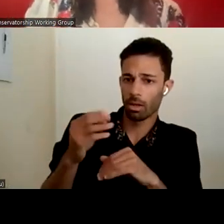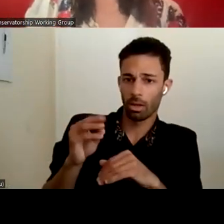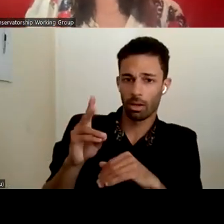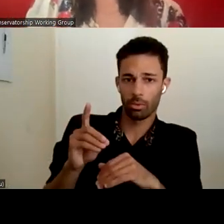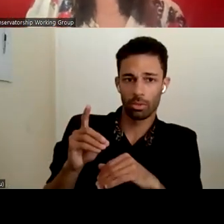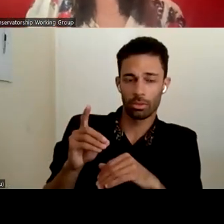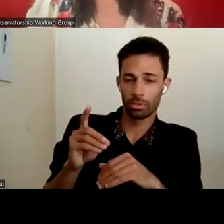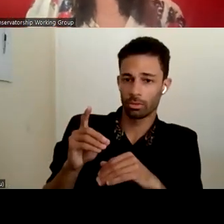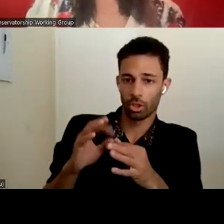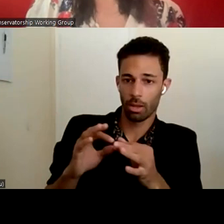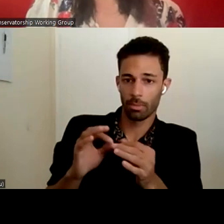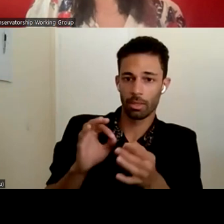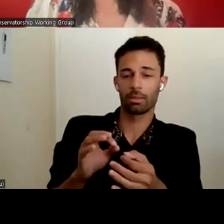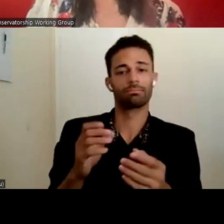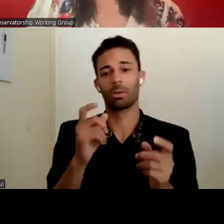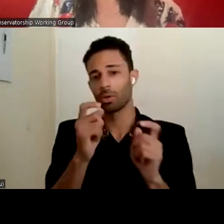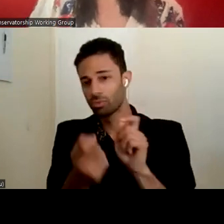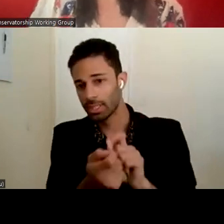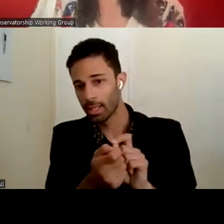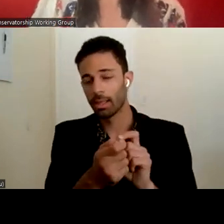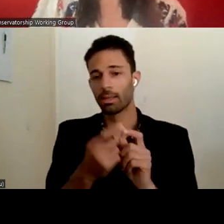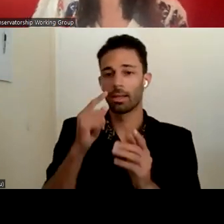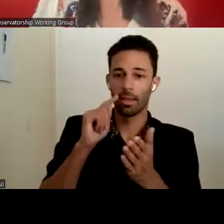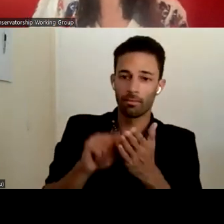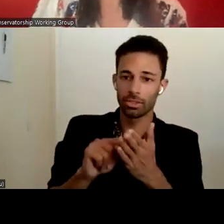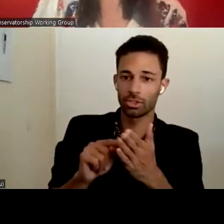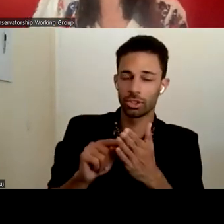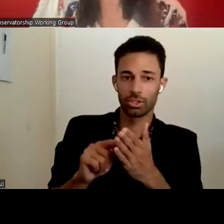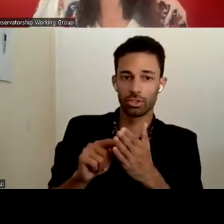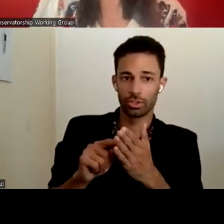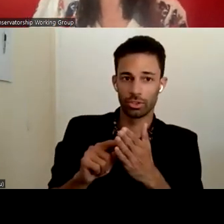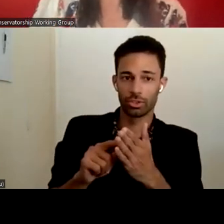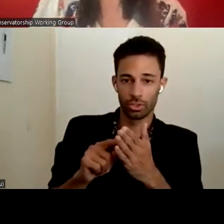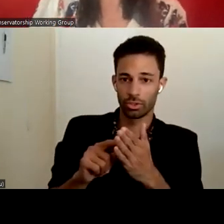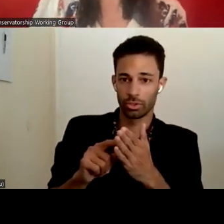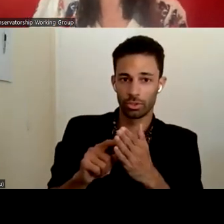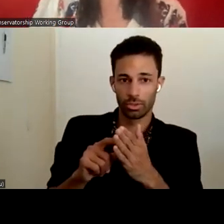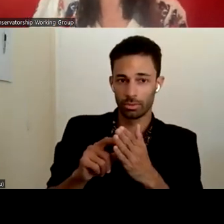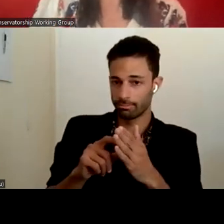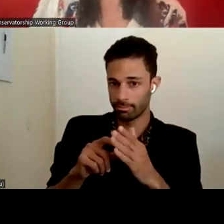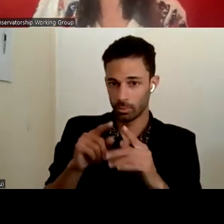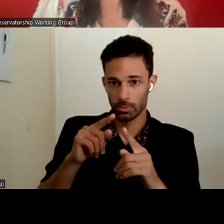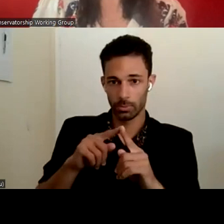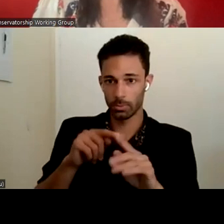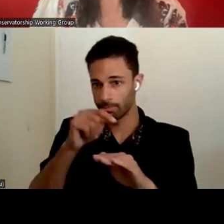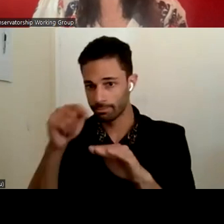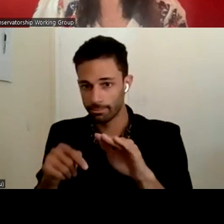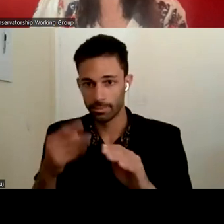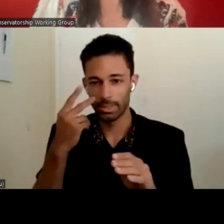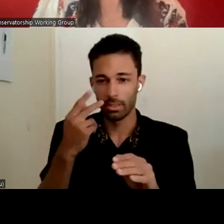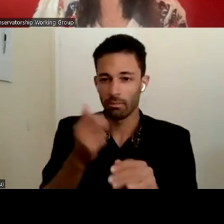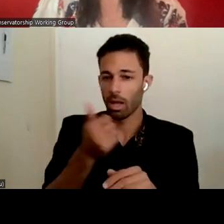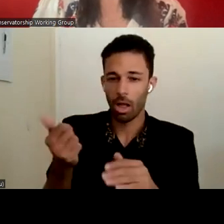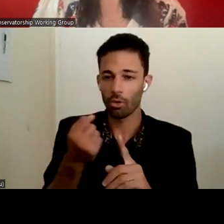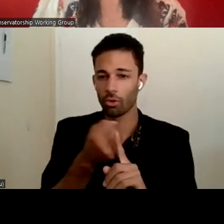about retaliation and how the investigation would go on to see if there are other forms of abuse in